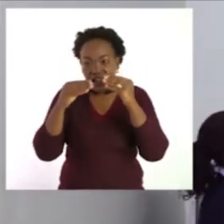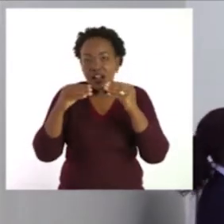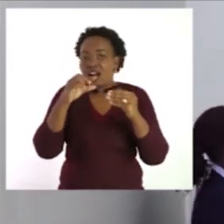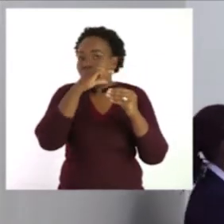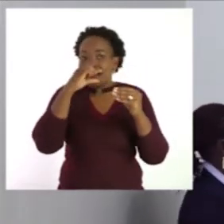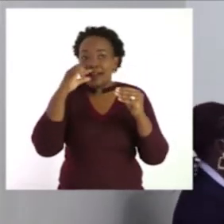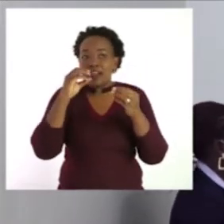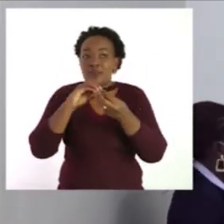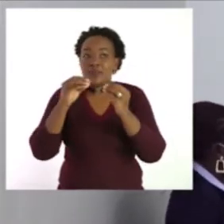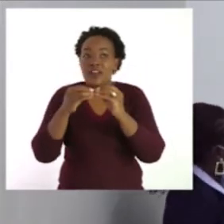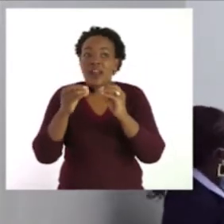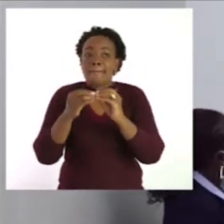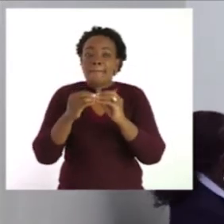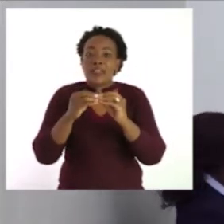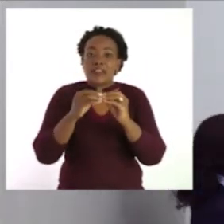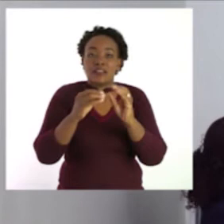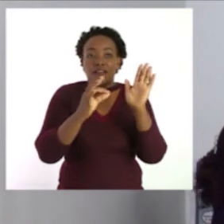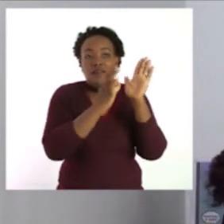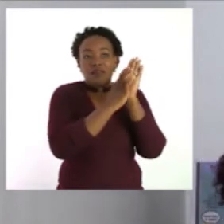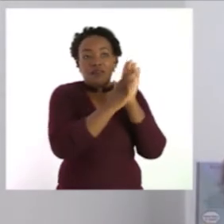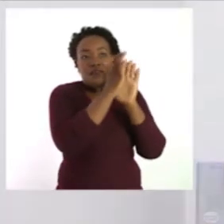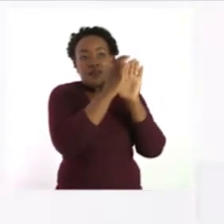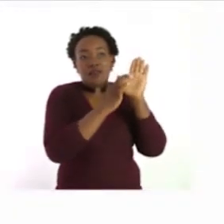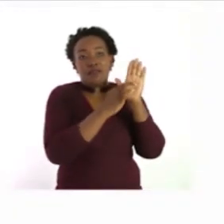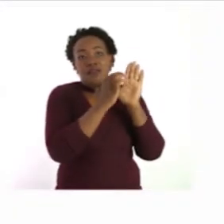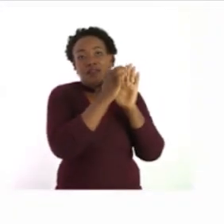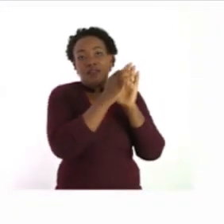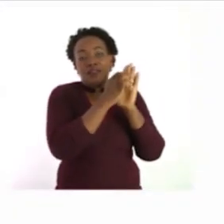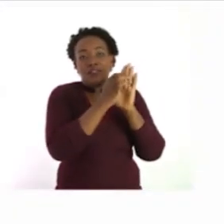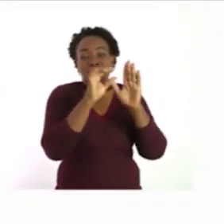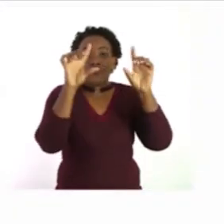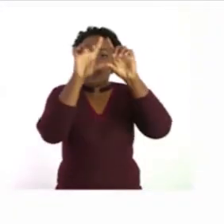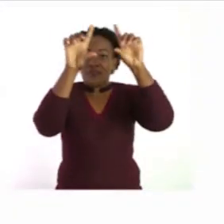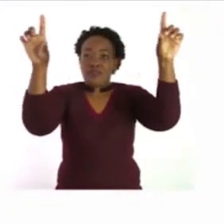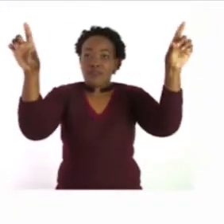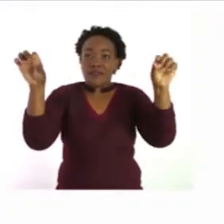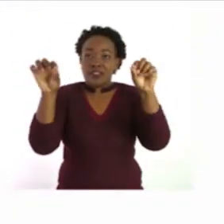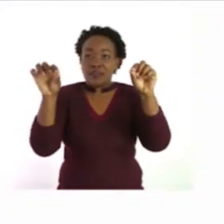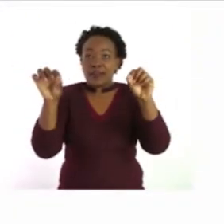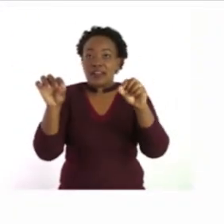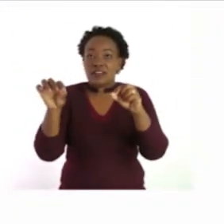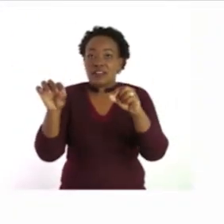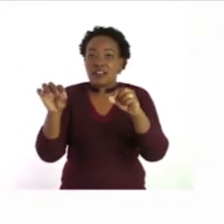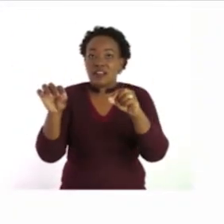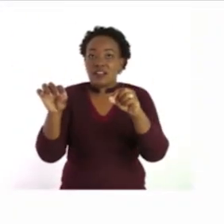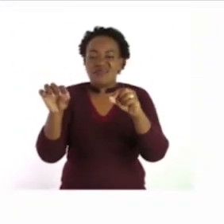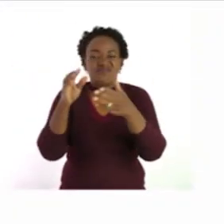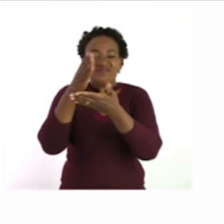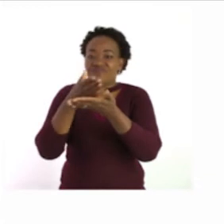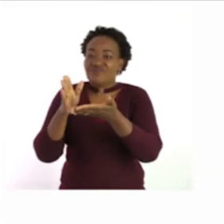the fractions. We have our first part here, which is not